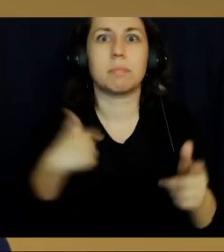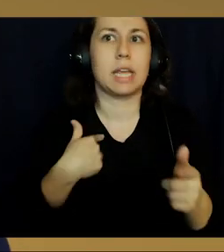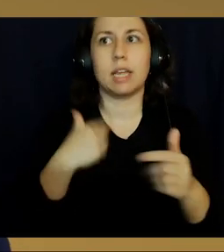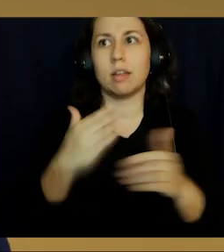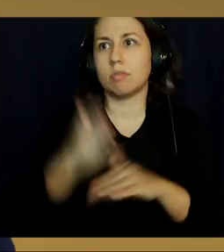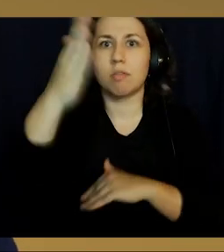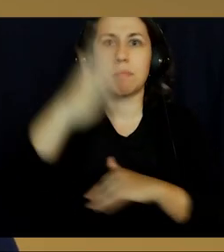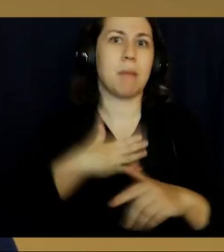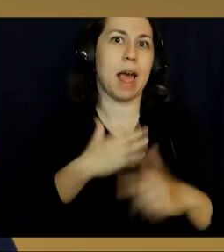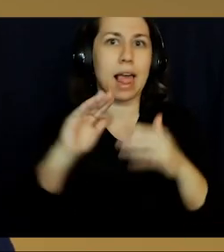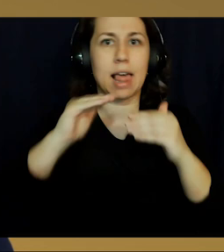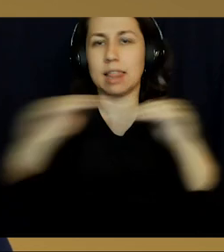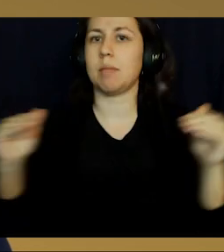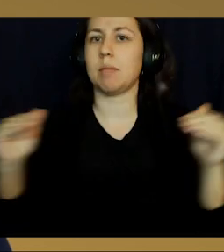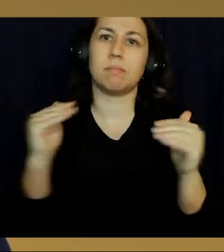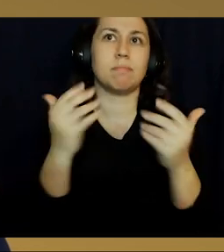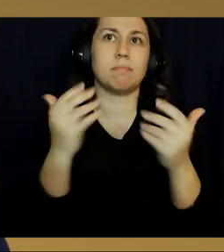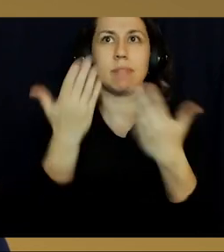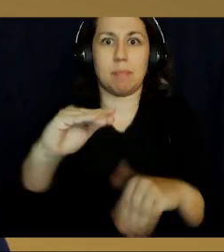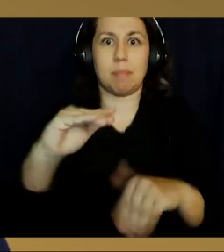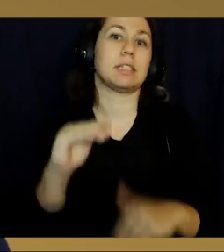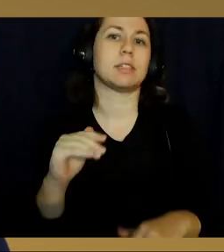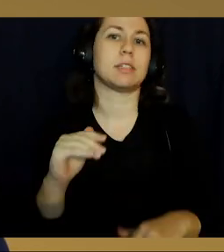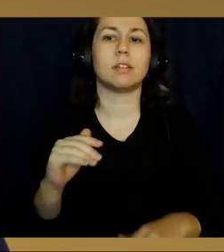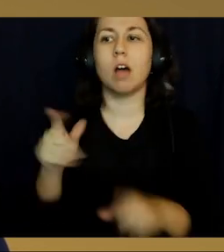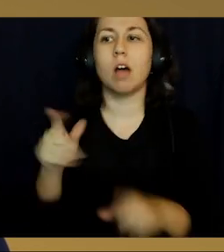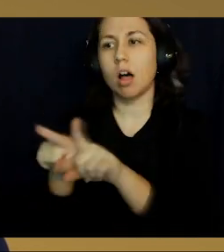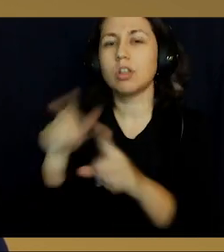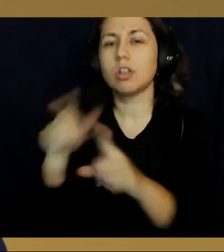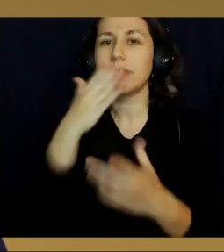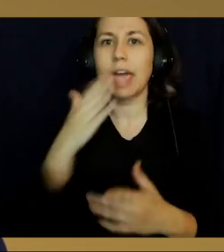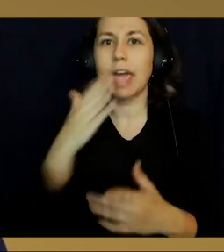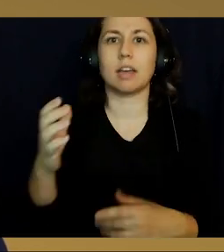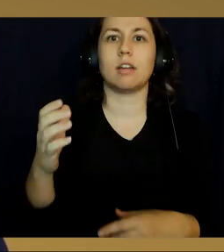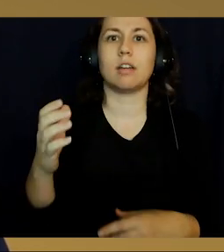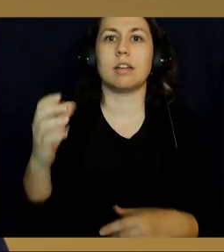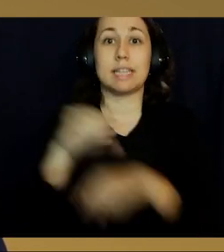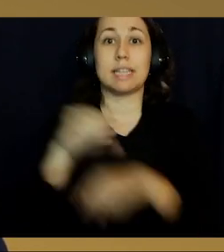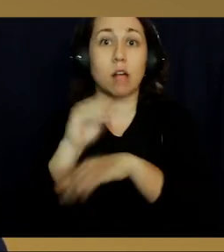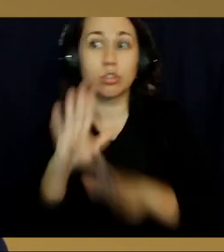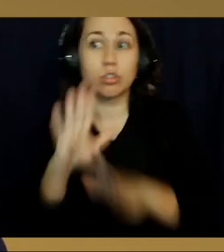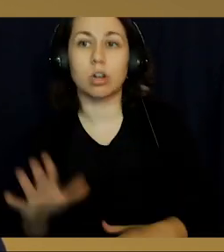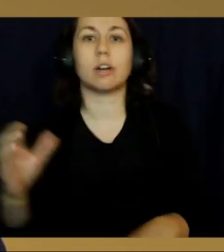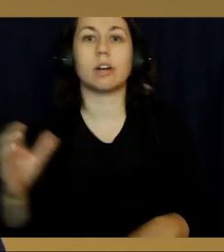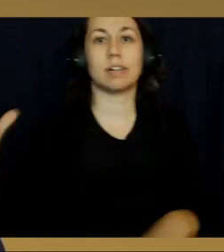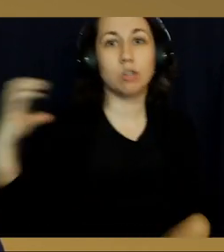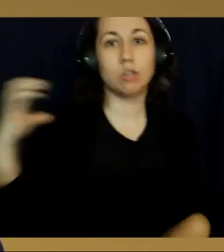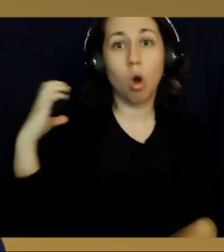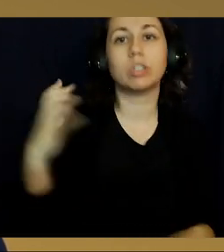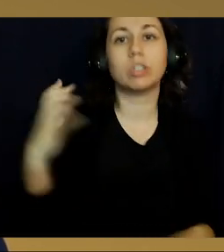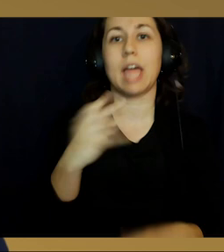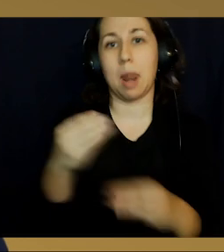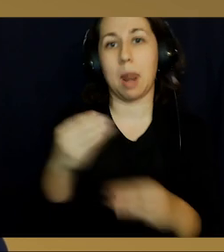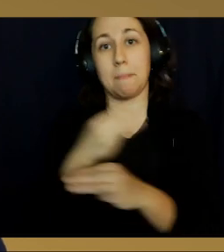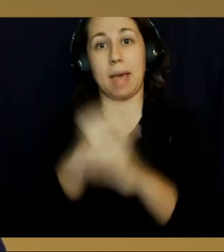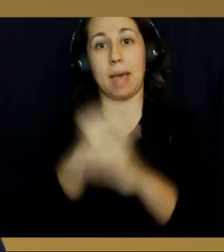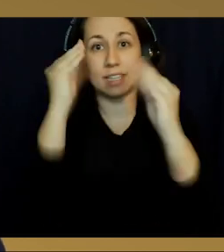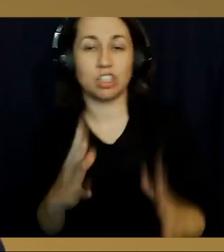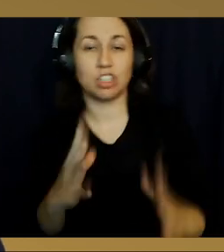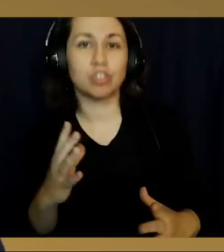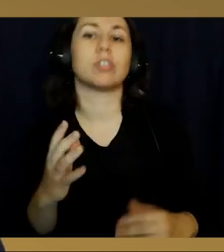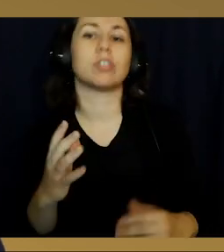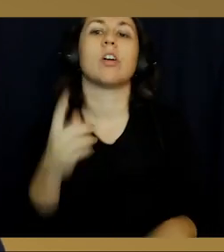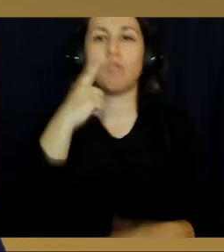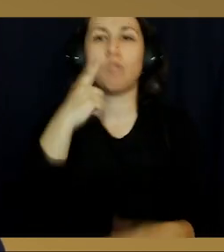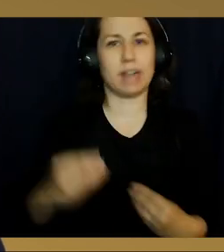supporting me. My friends push me past my limits, whether it in the classroom or in sports. I'd also like to thank my counselor, Mr. Hall, my coach and